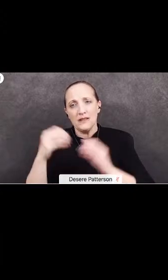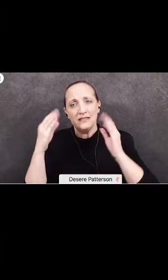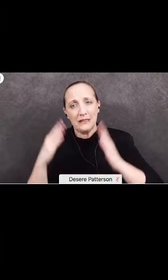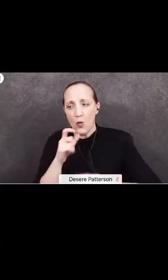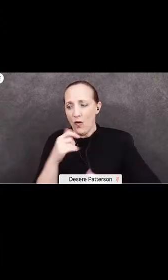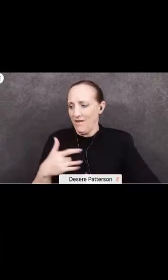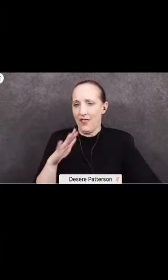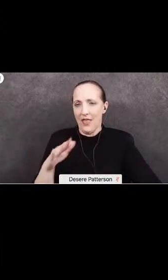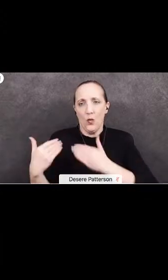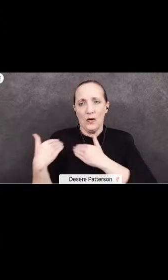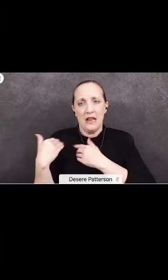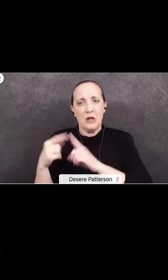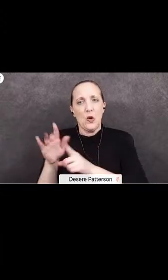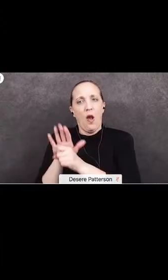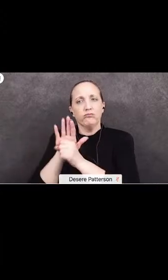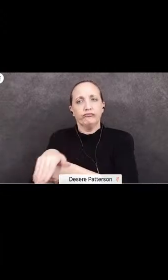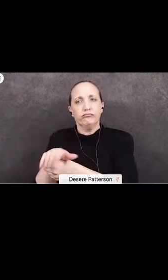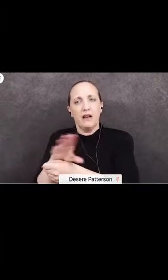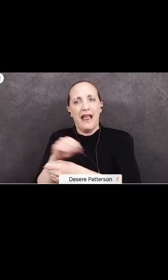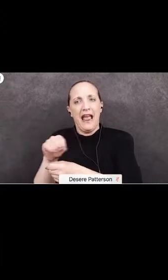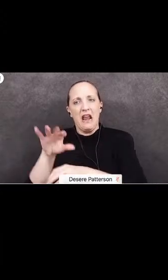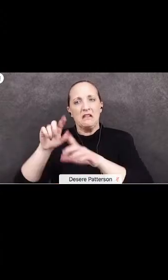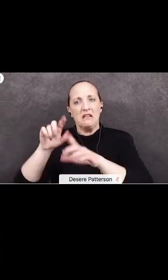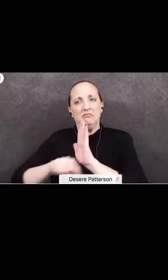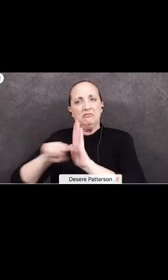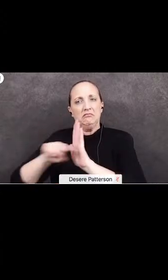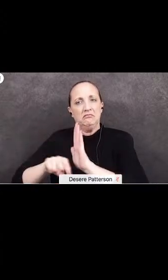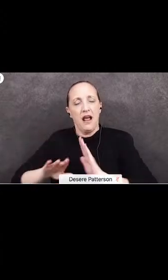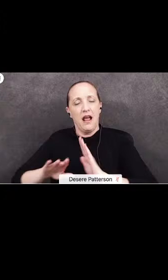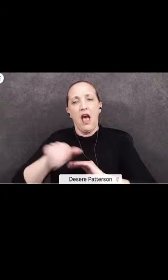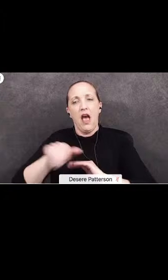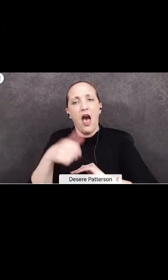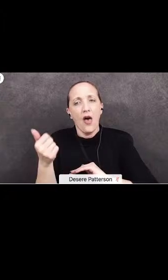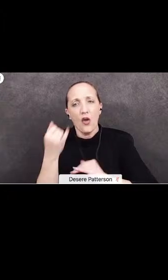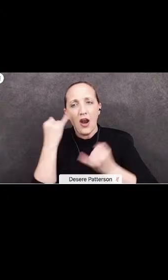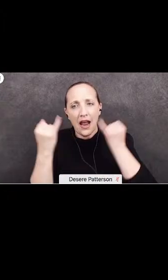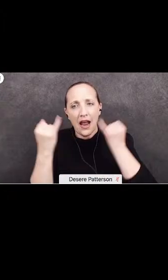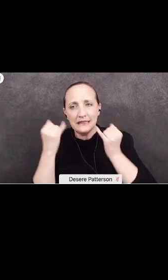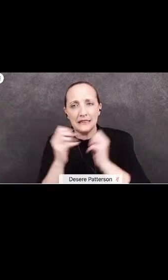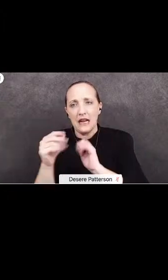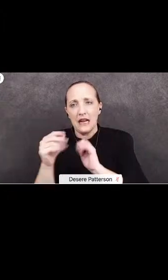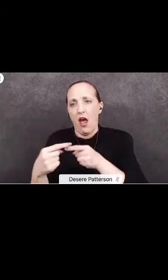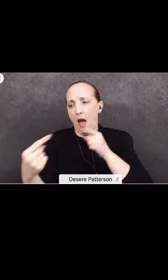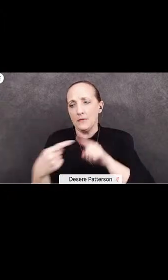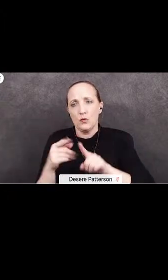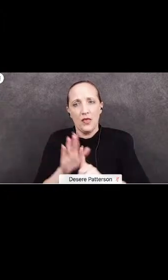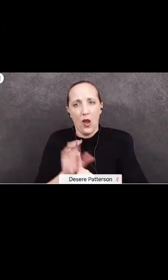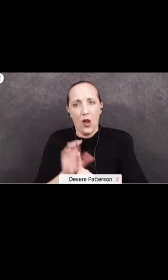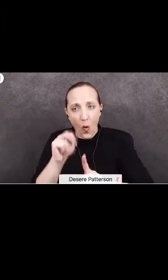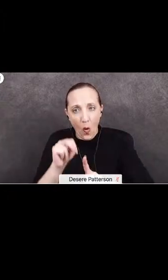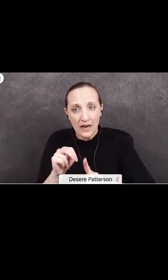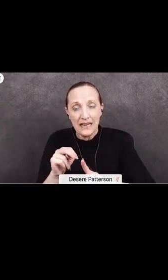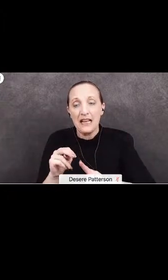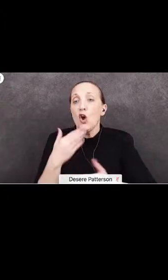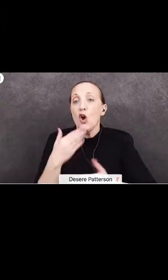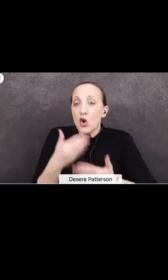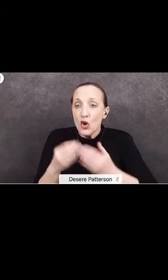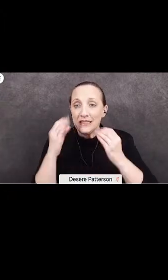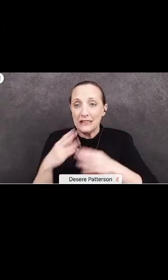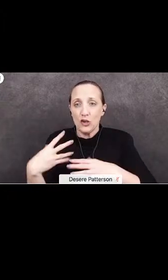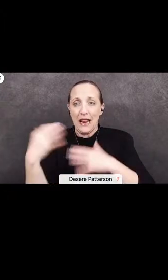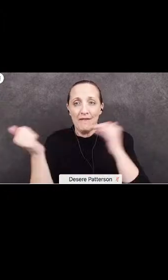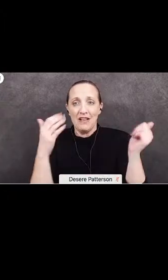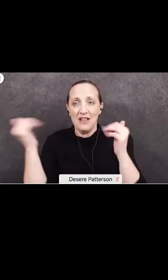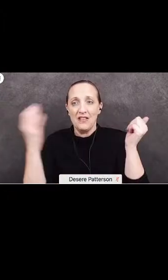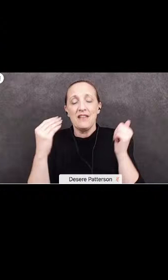responsibility to suppress and tear down other teachers with ideas contrary to their own. Good teachers are leaving us because of this. Certain departments